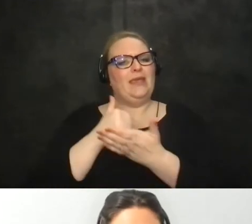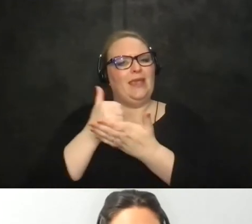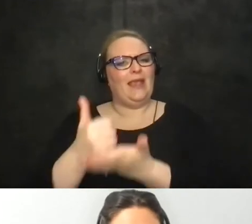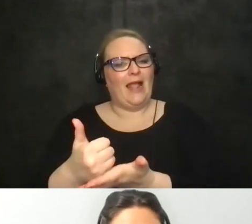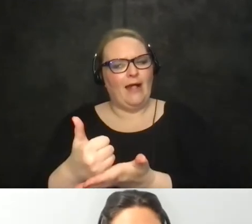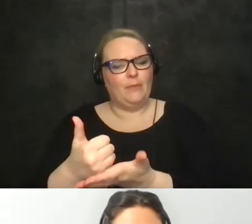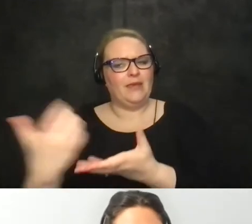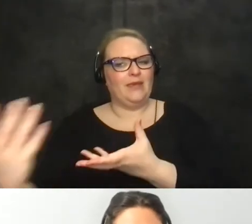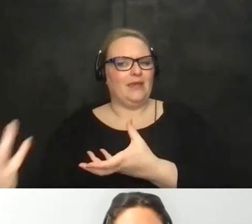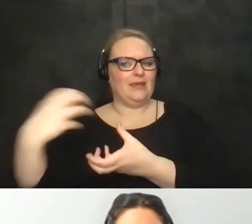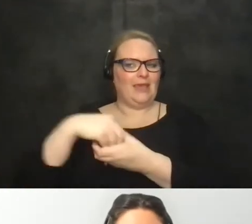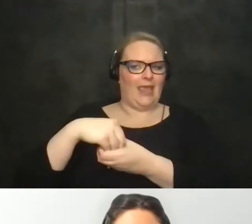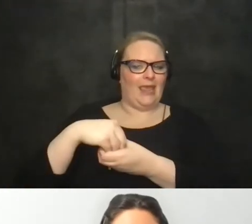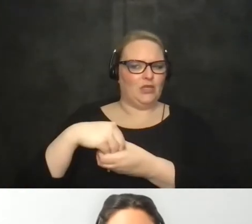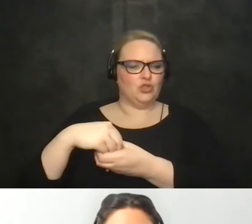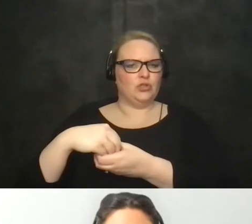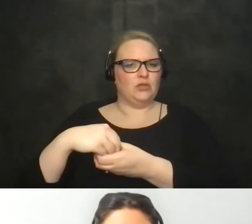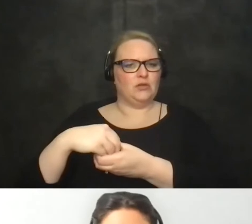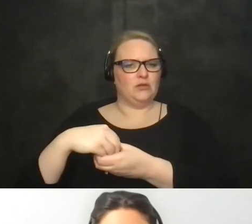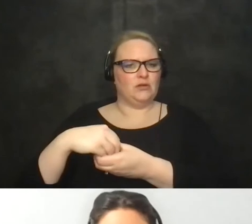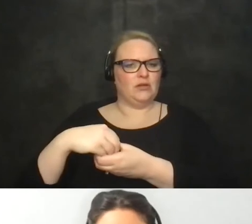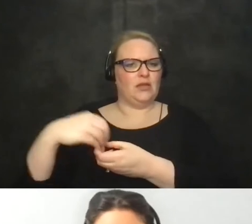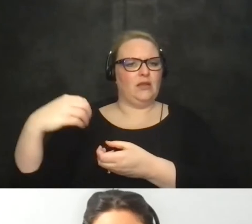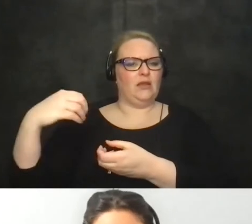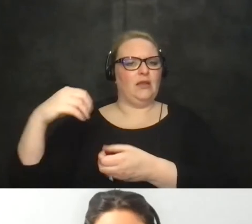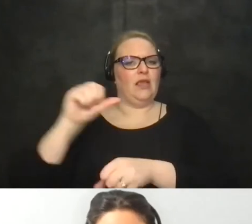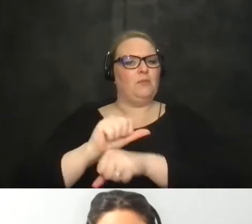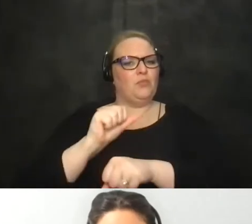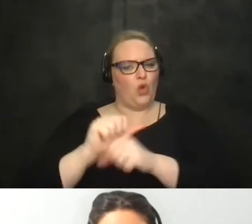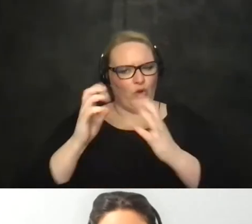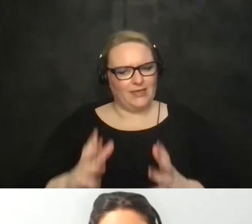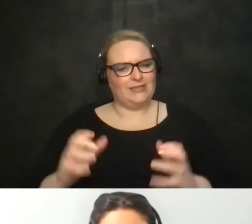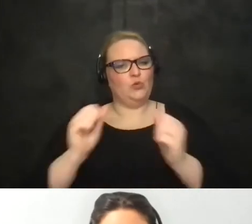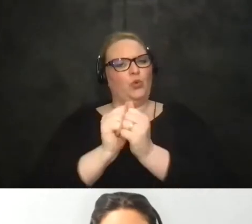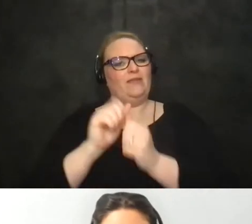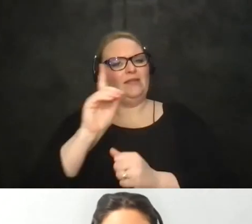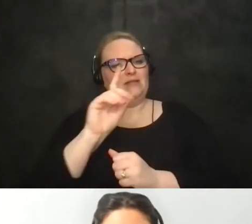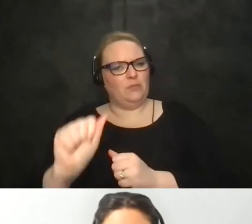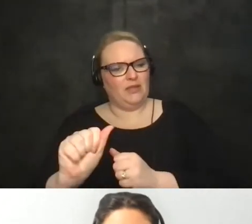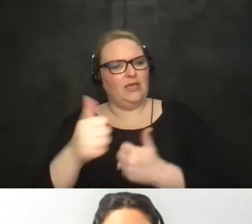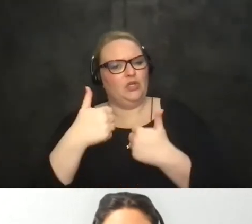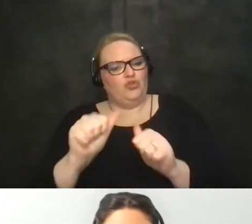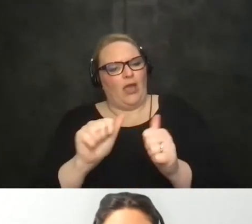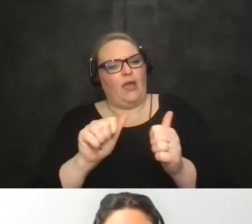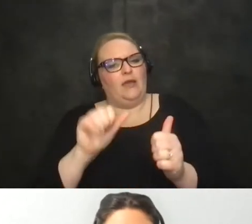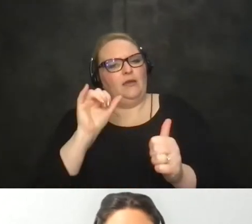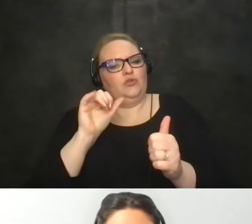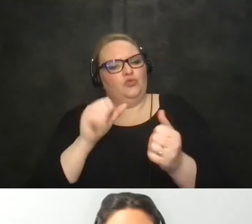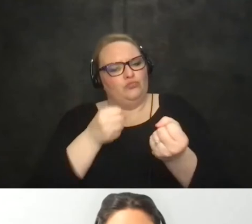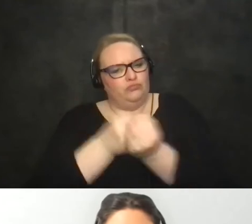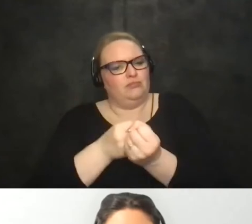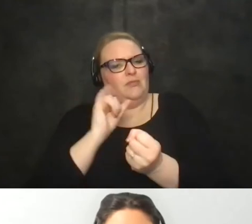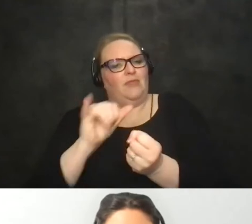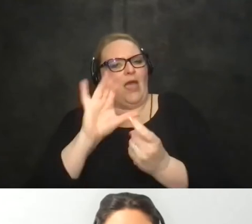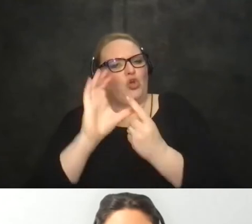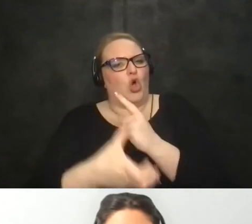engage and involve employees with disabilities in building that inclusive culture and accommodating